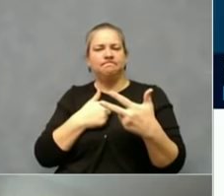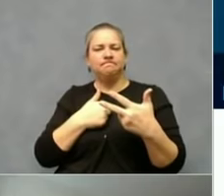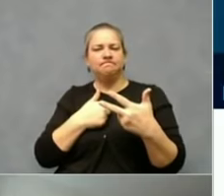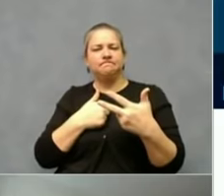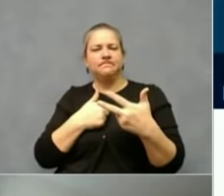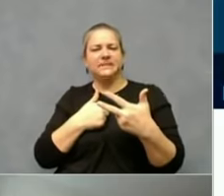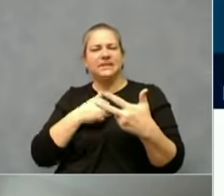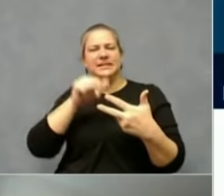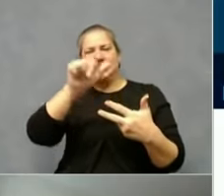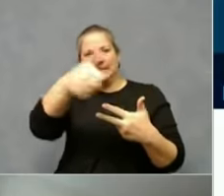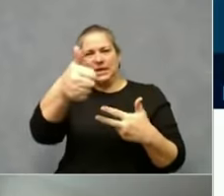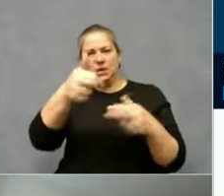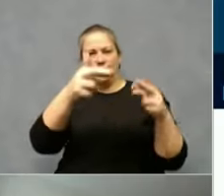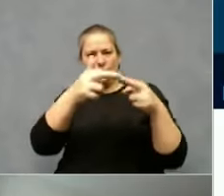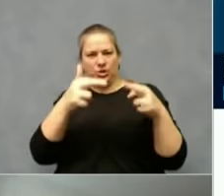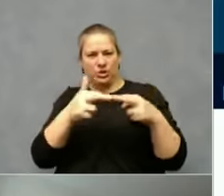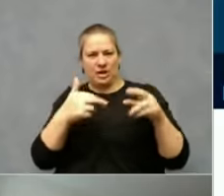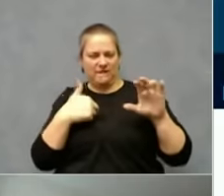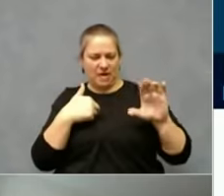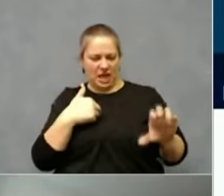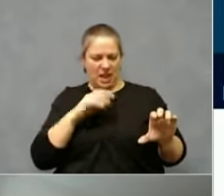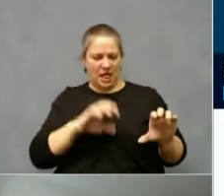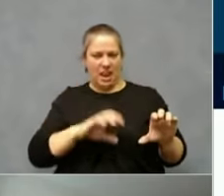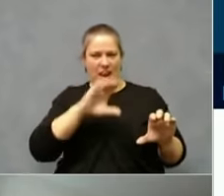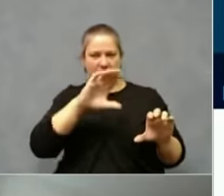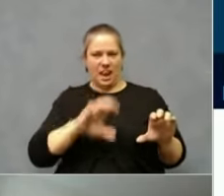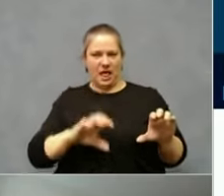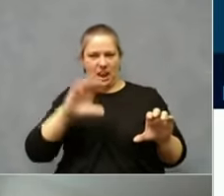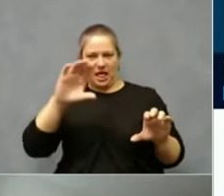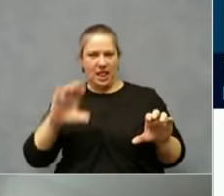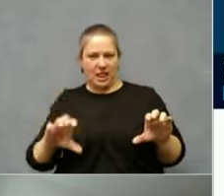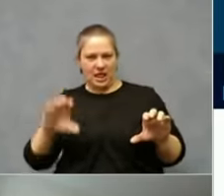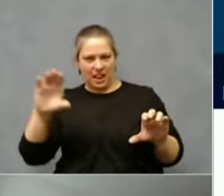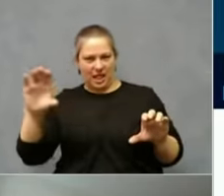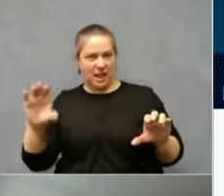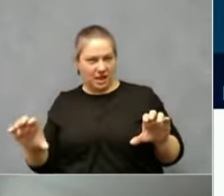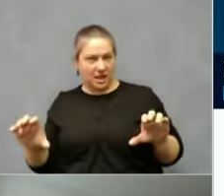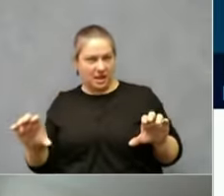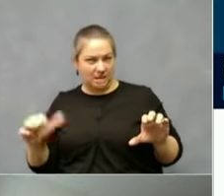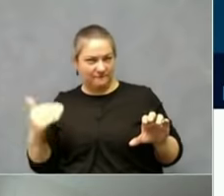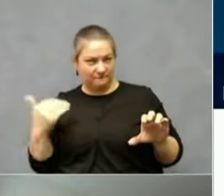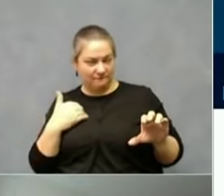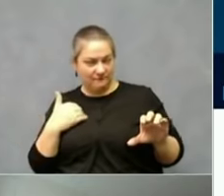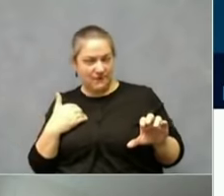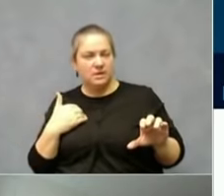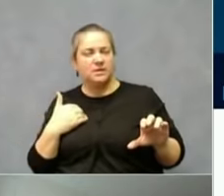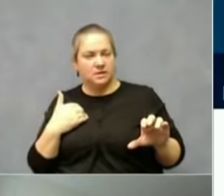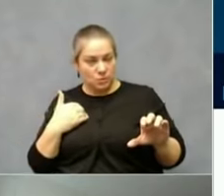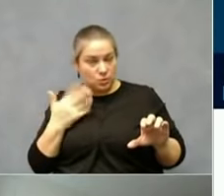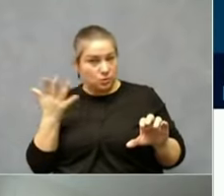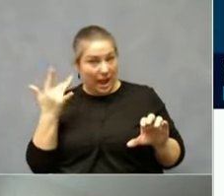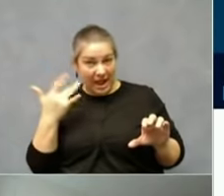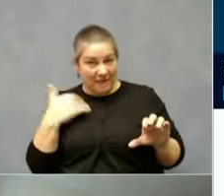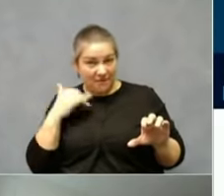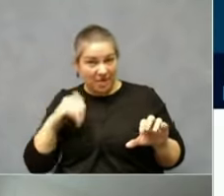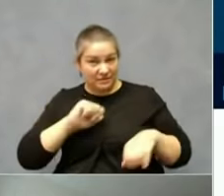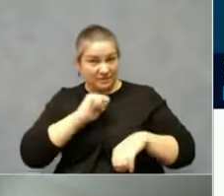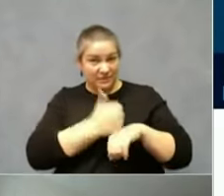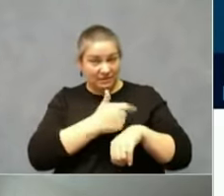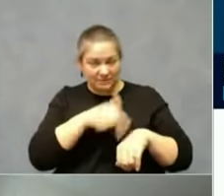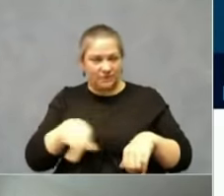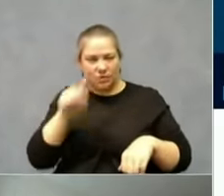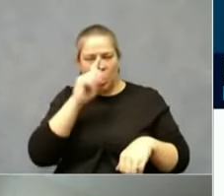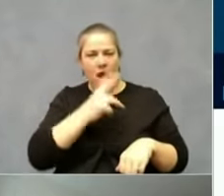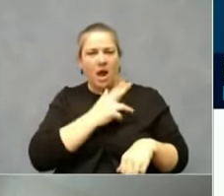for the purpose of hospitals working together to coordinate emergency preparedness and response. And so this is Region